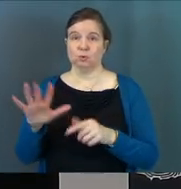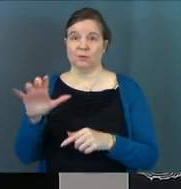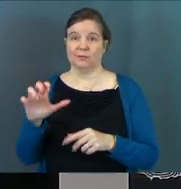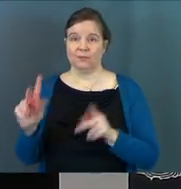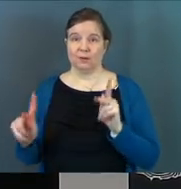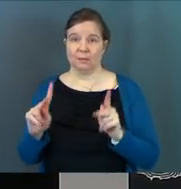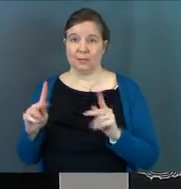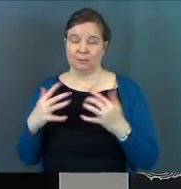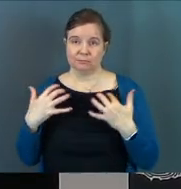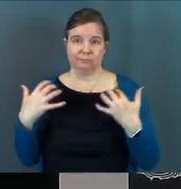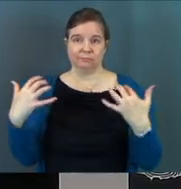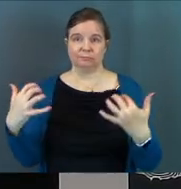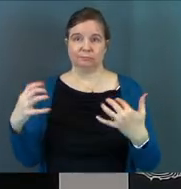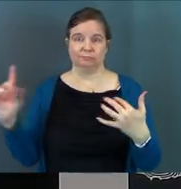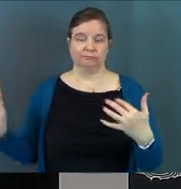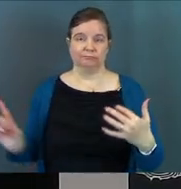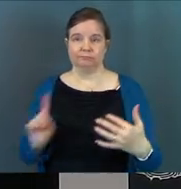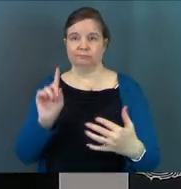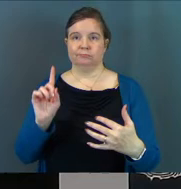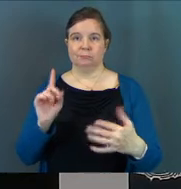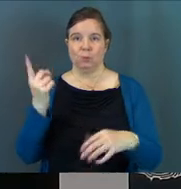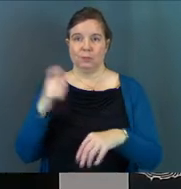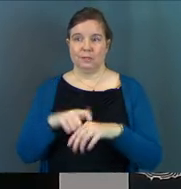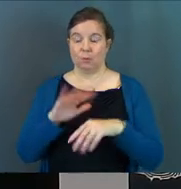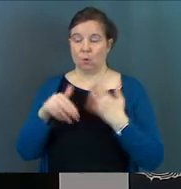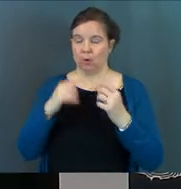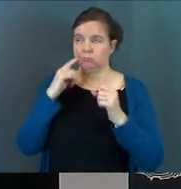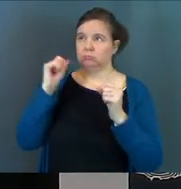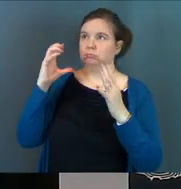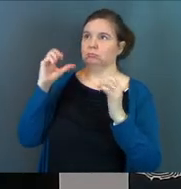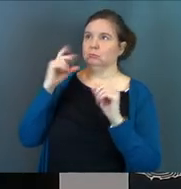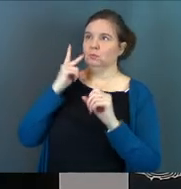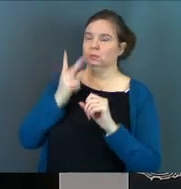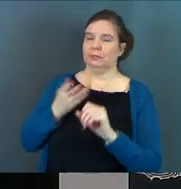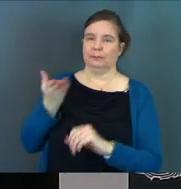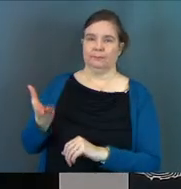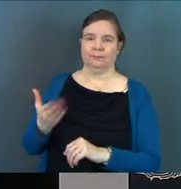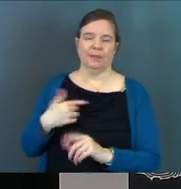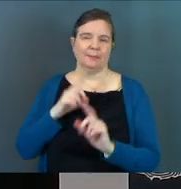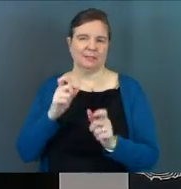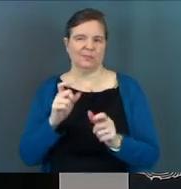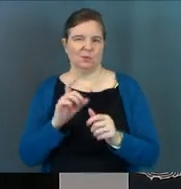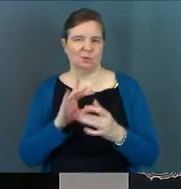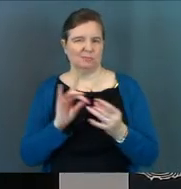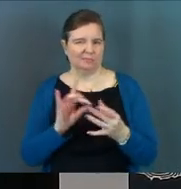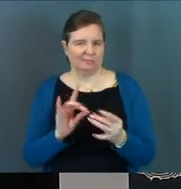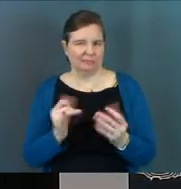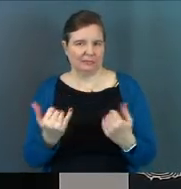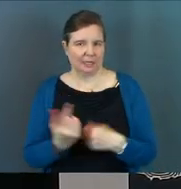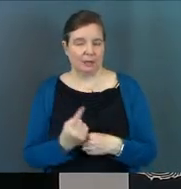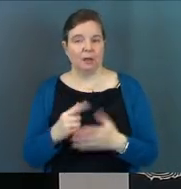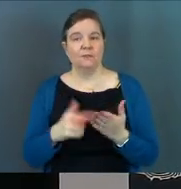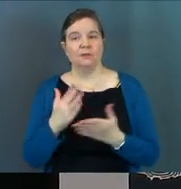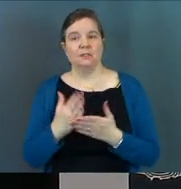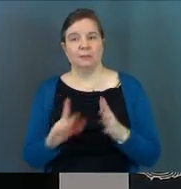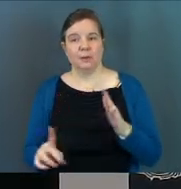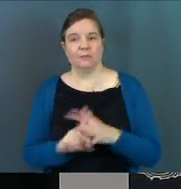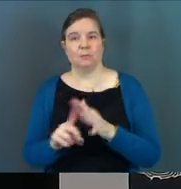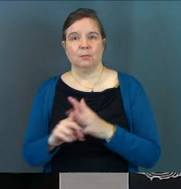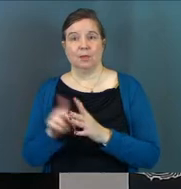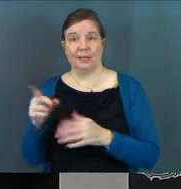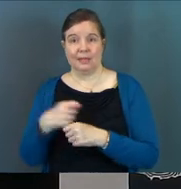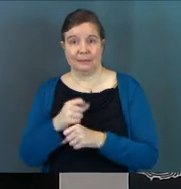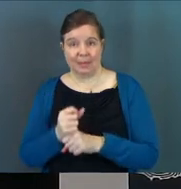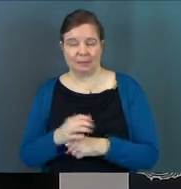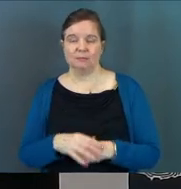people all at once in a crowd who all reported to have seen him. I'm just giving you guys a taster today of some of the appearances